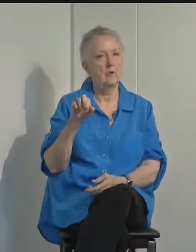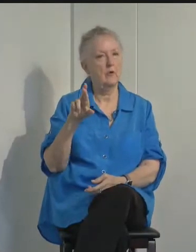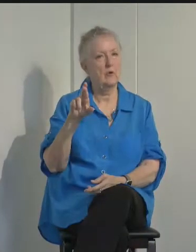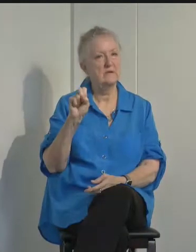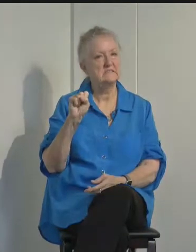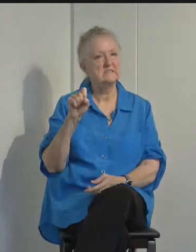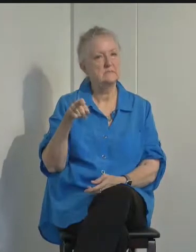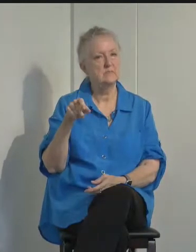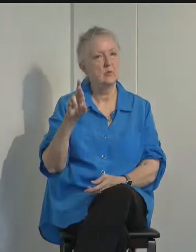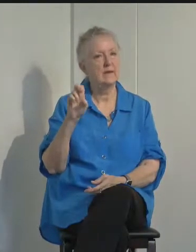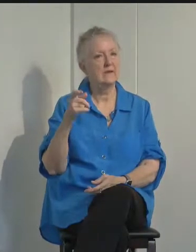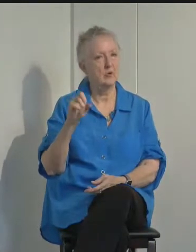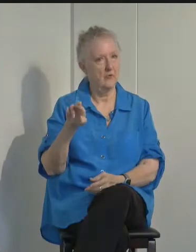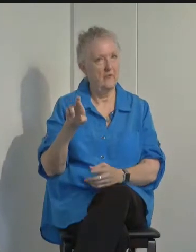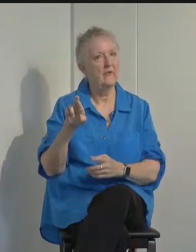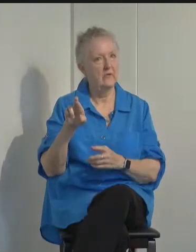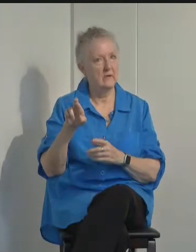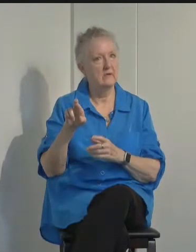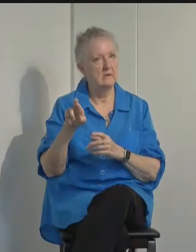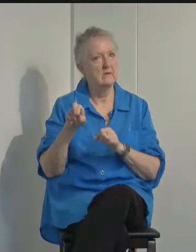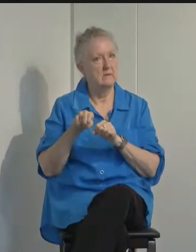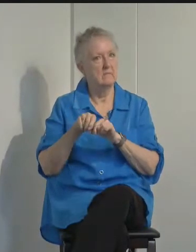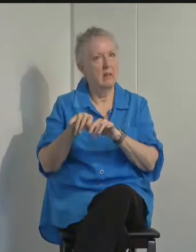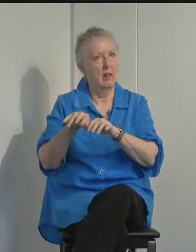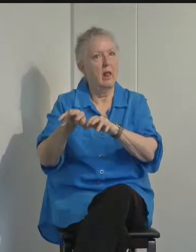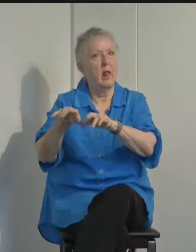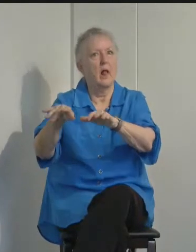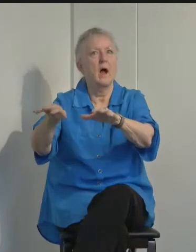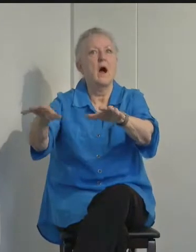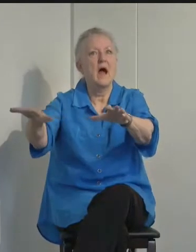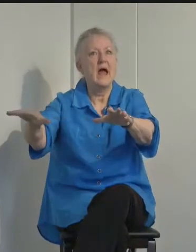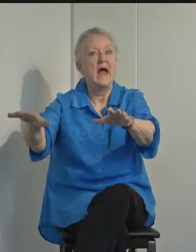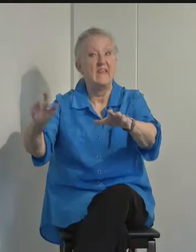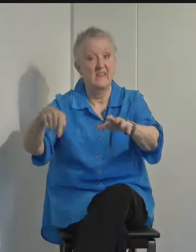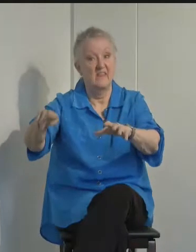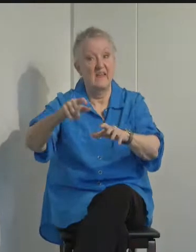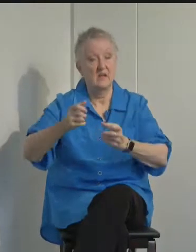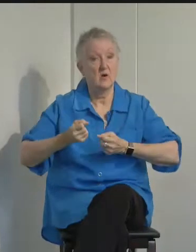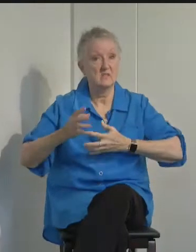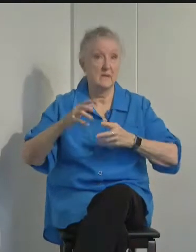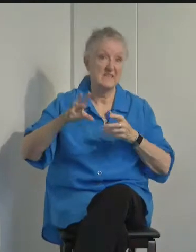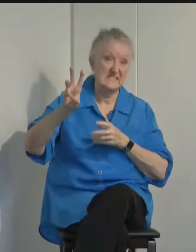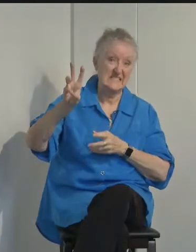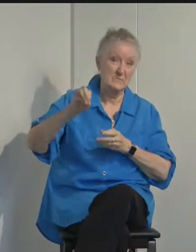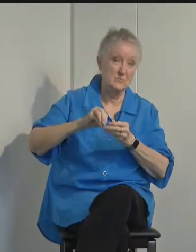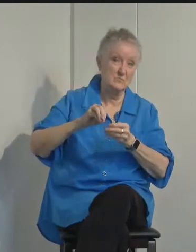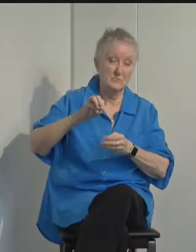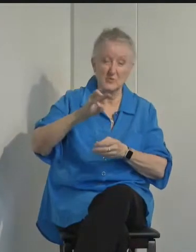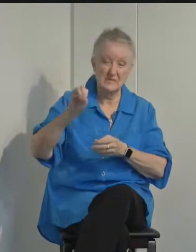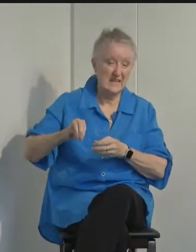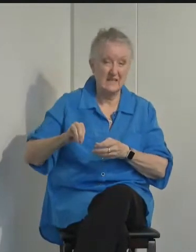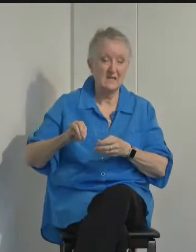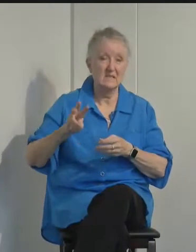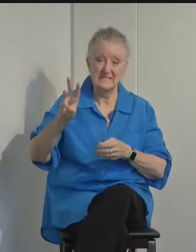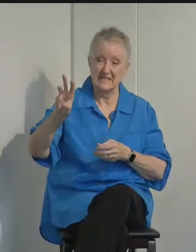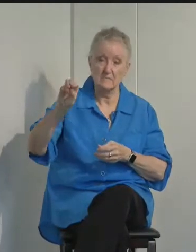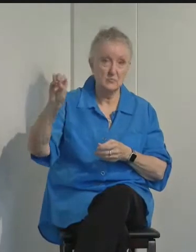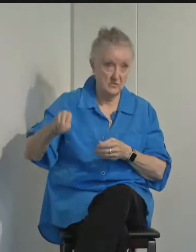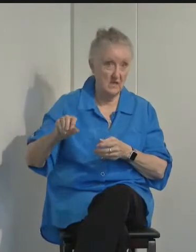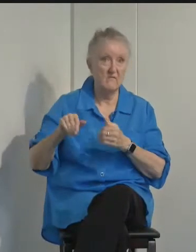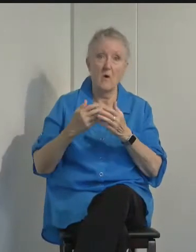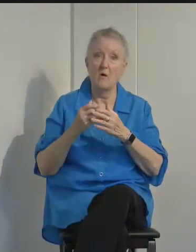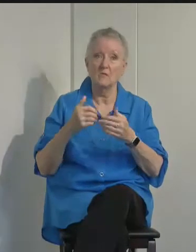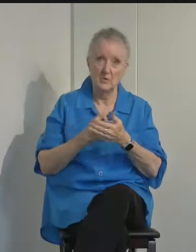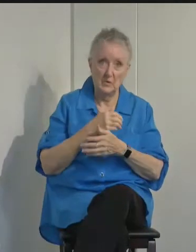and they cause about 60% of all new infections. There is no way of knowing